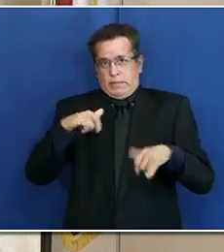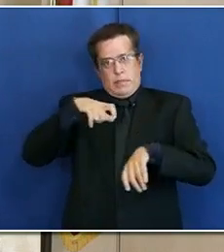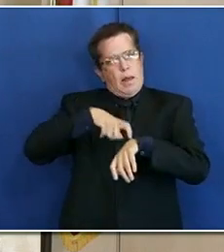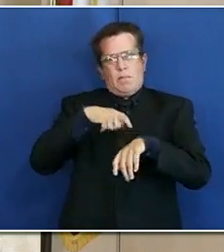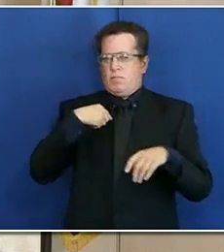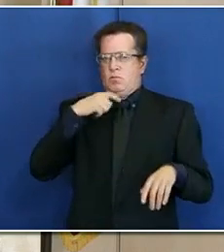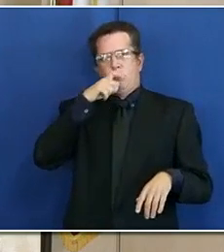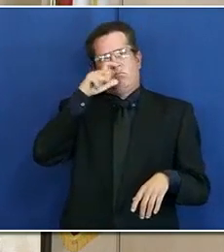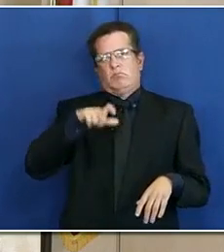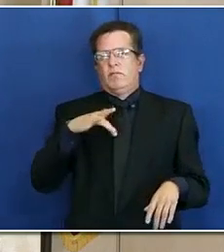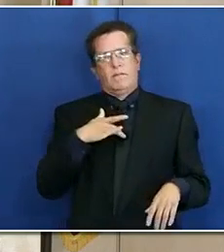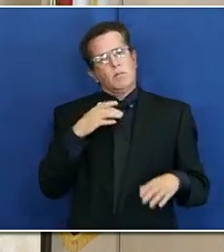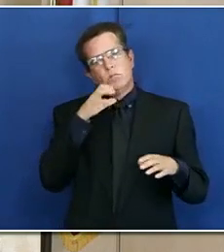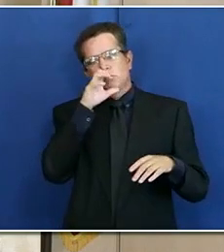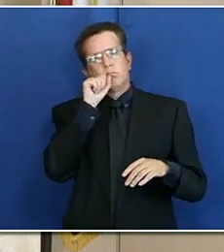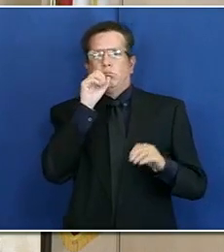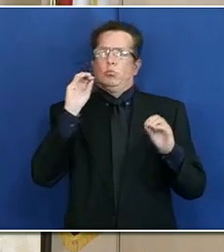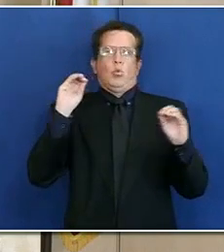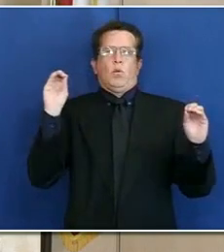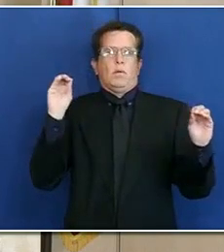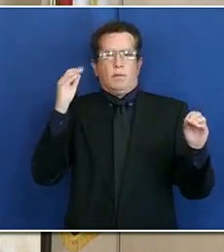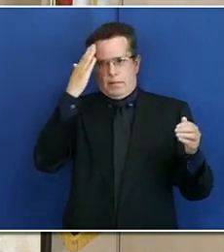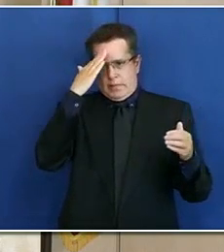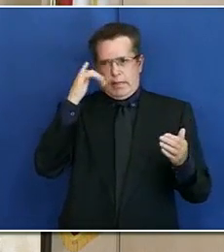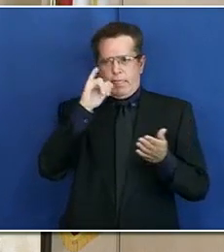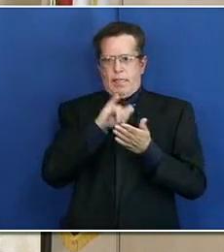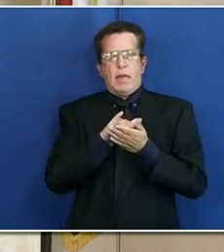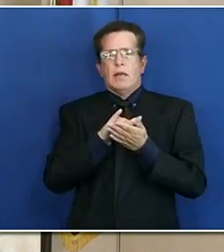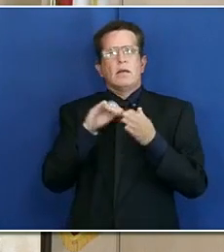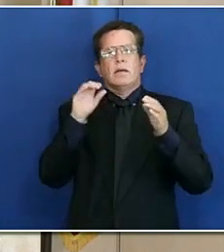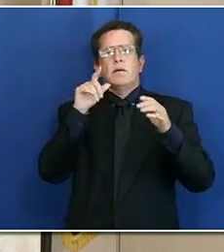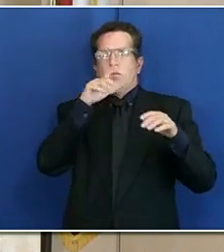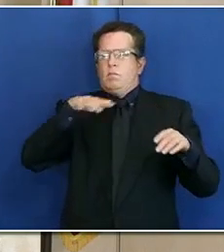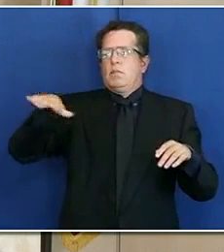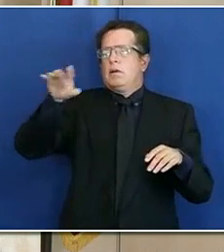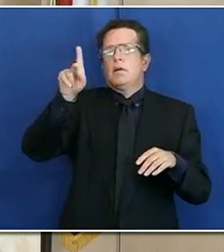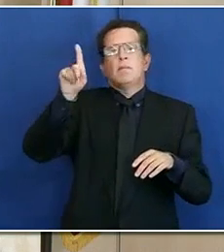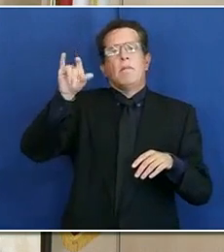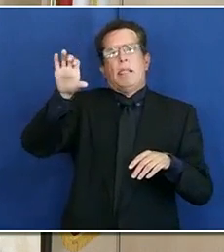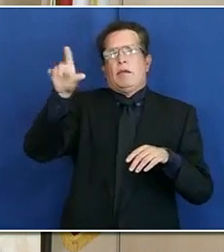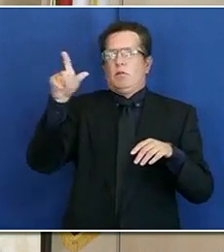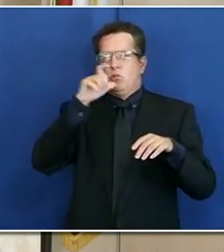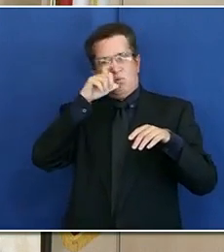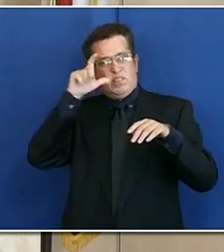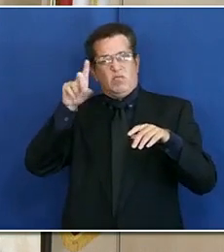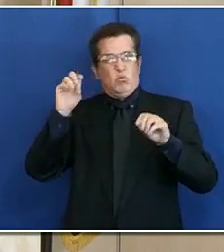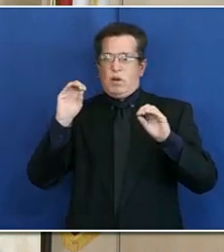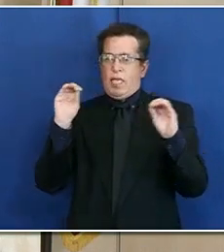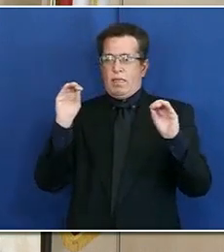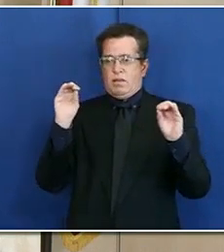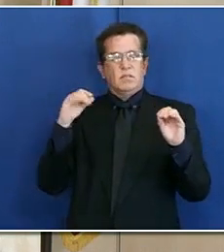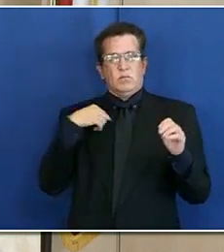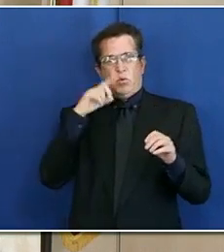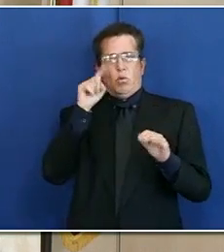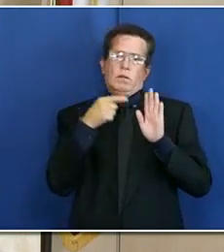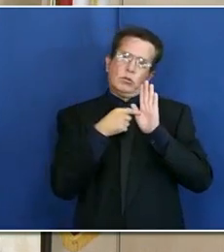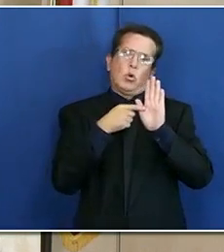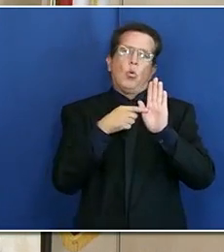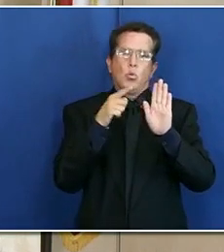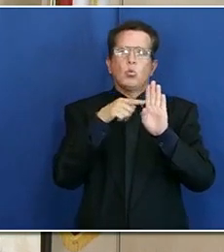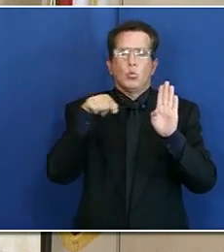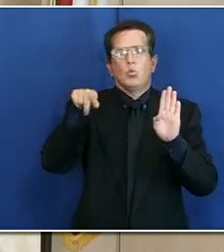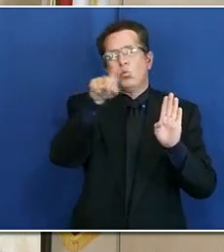not the need to do so, because there is no action that the public needs to take other than that information that I share with you